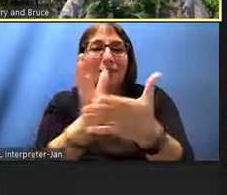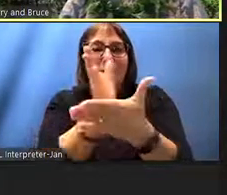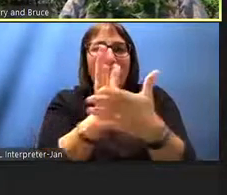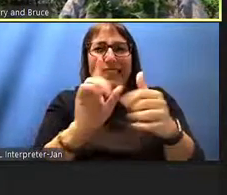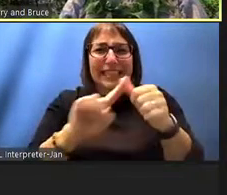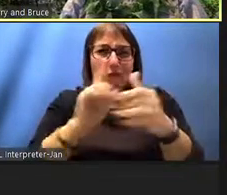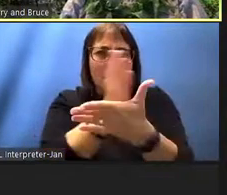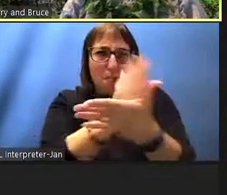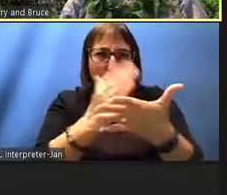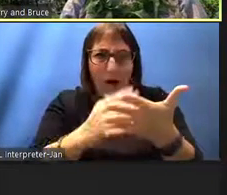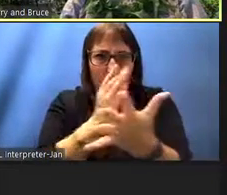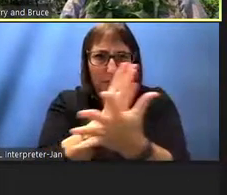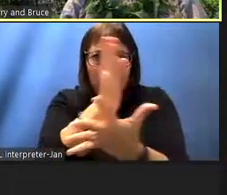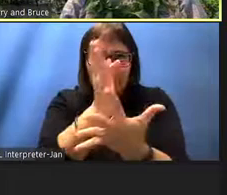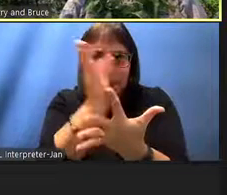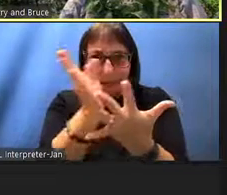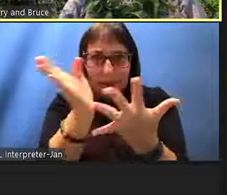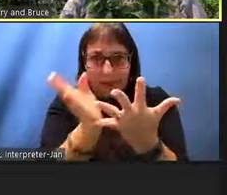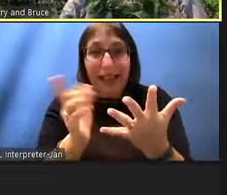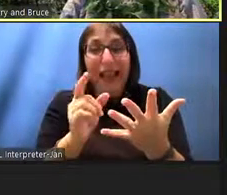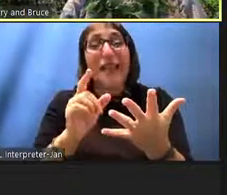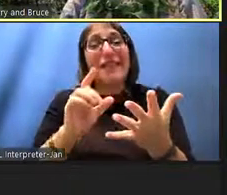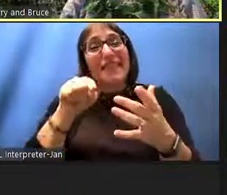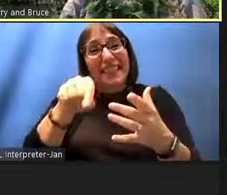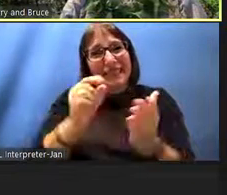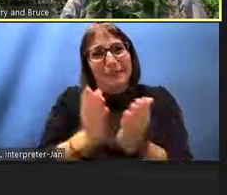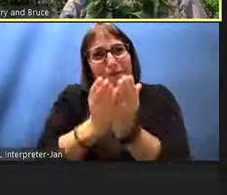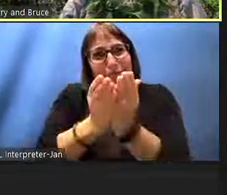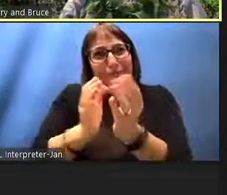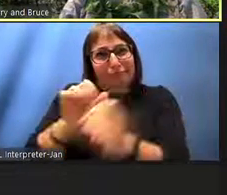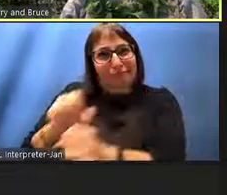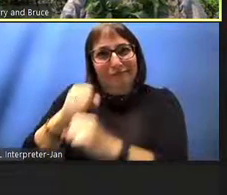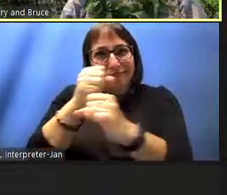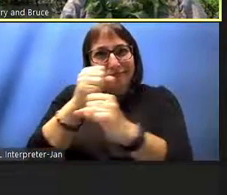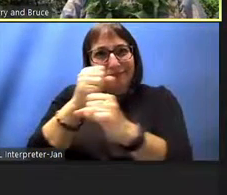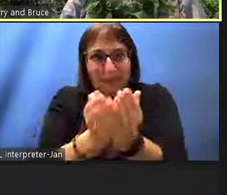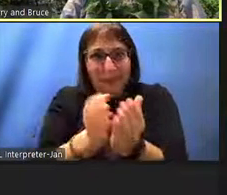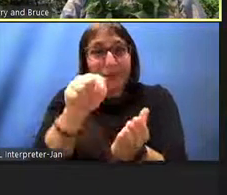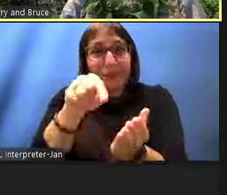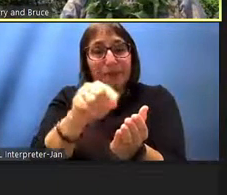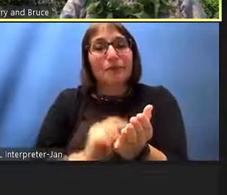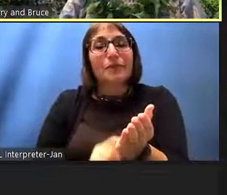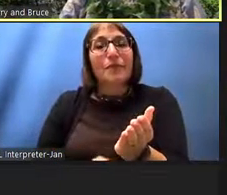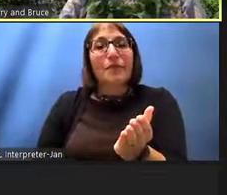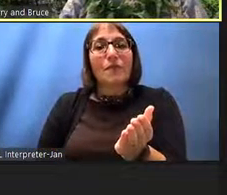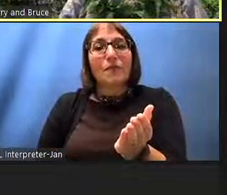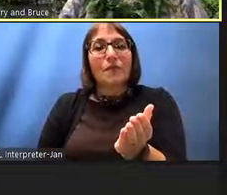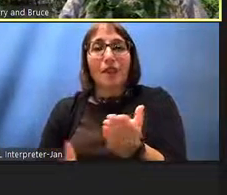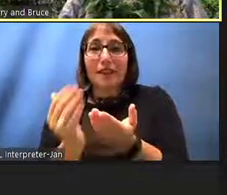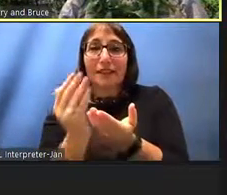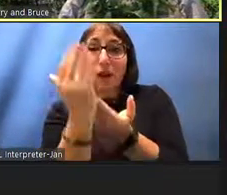many parts to this craft but we're selecting certain parts especially let's begin with